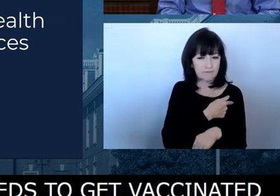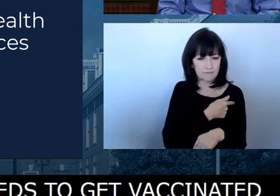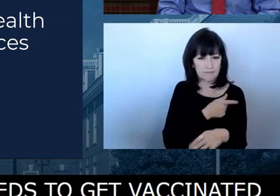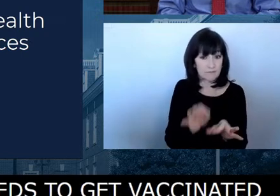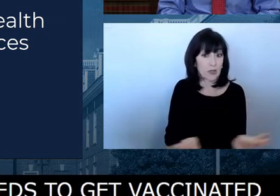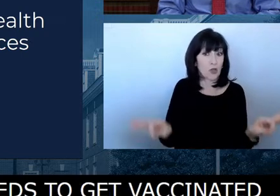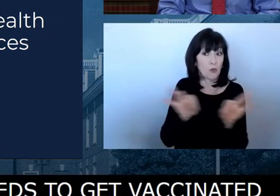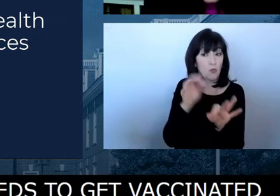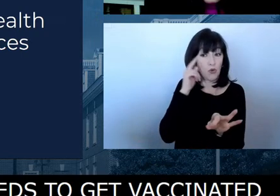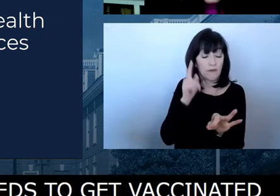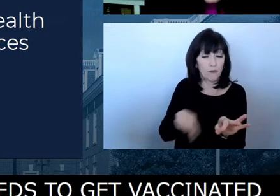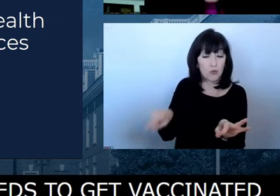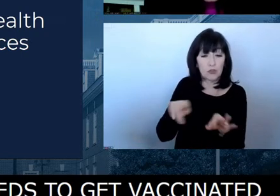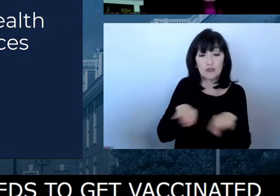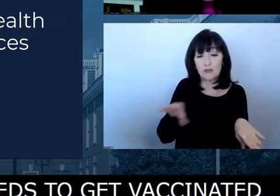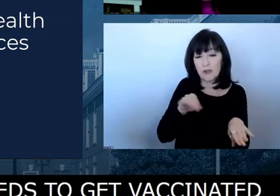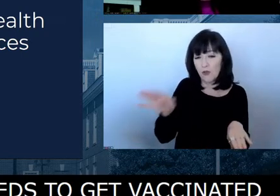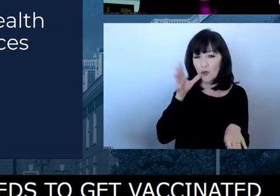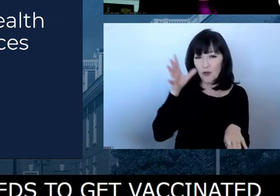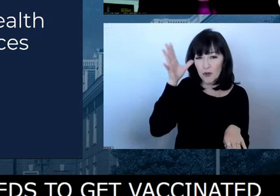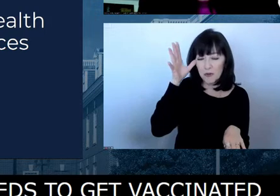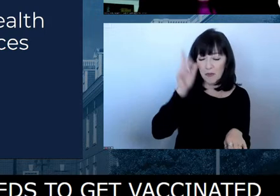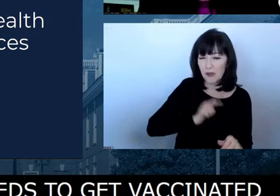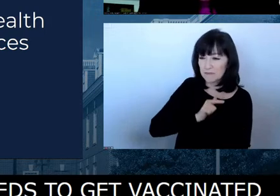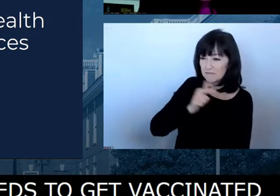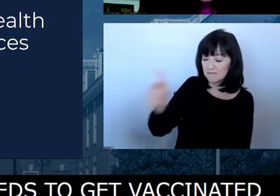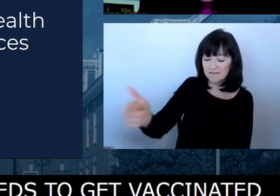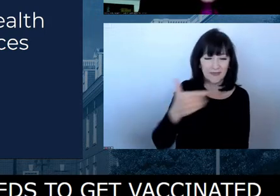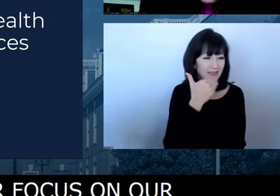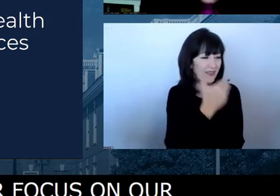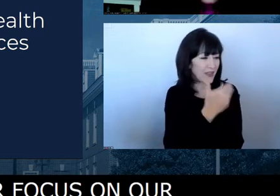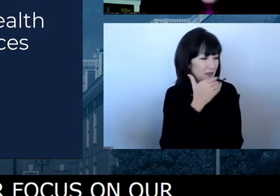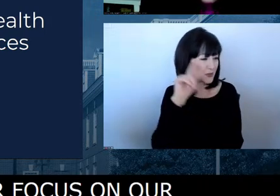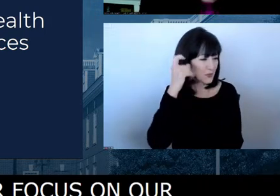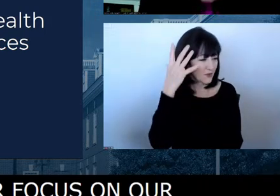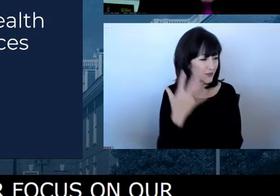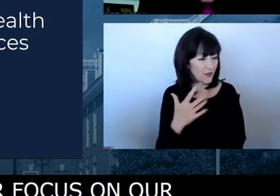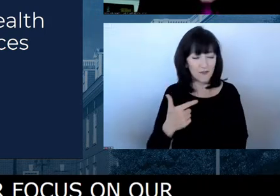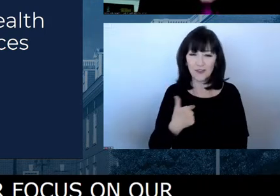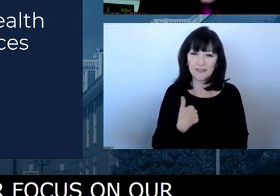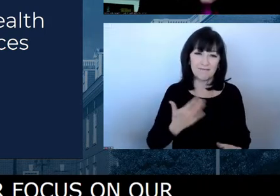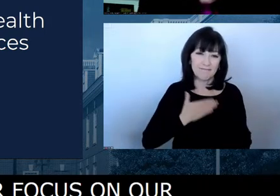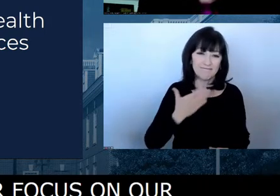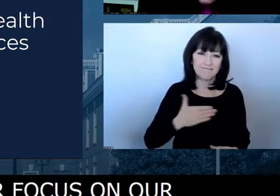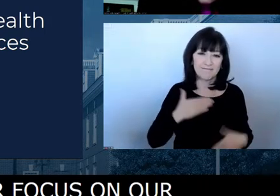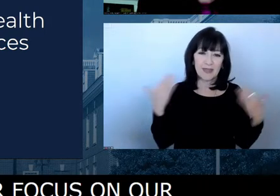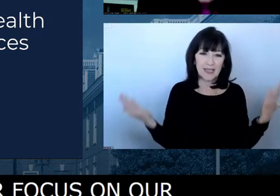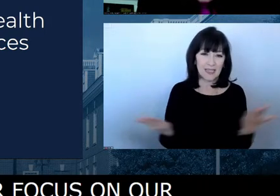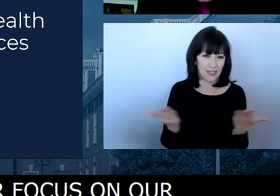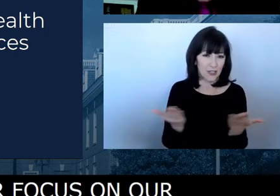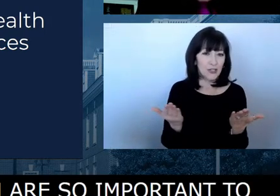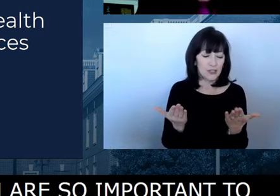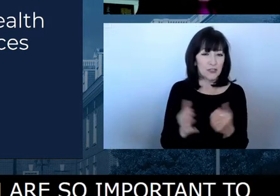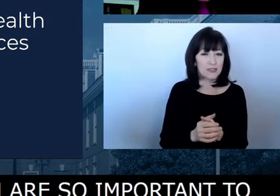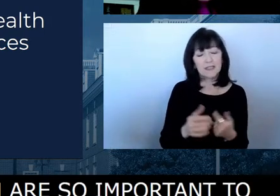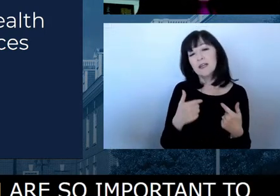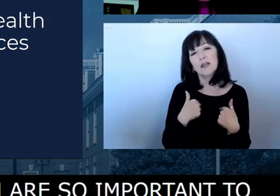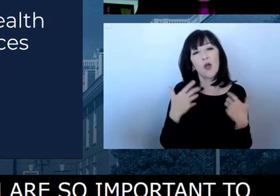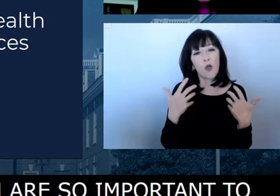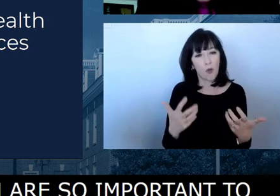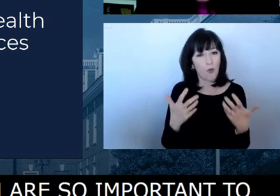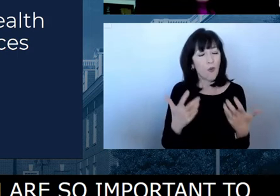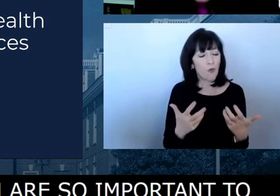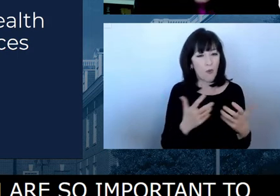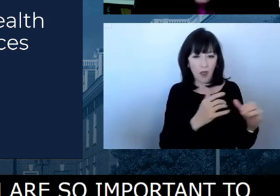Secretary McGarrick. Thank you, Governor. I'm happy to be with everyone today. And I want to thank you and echo the praise